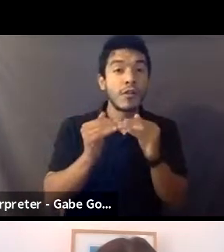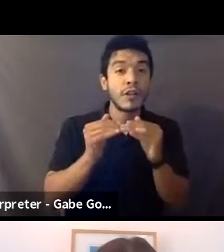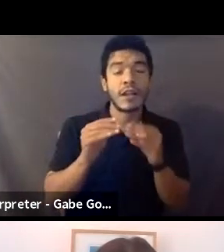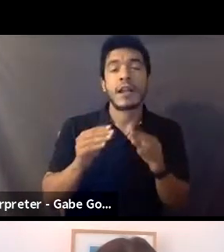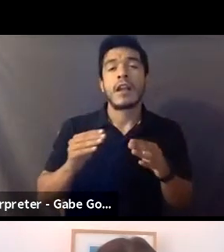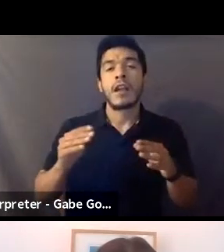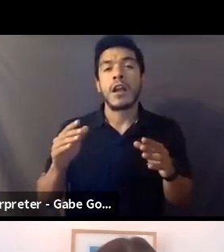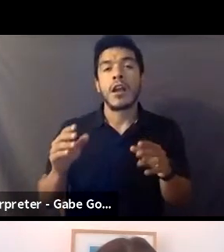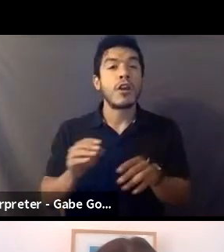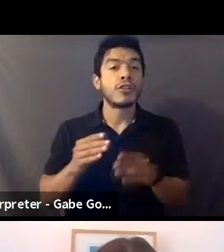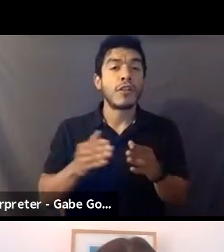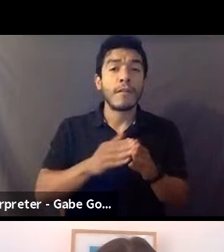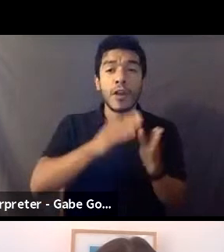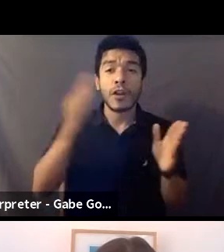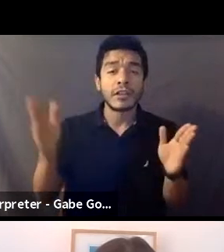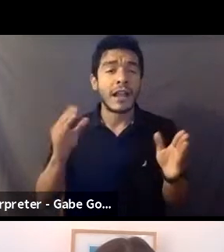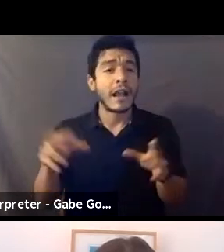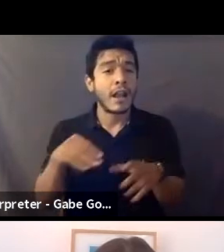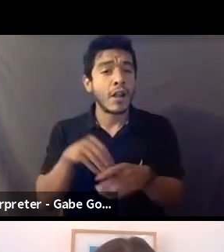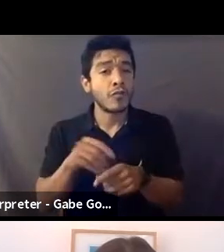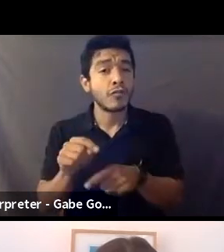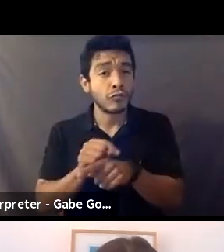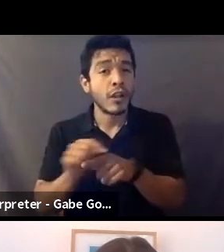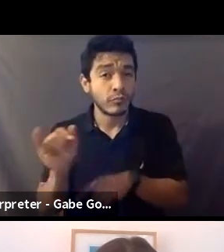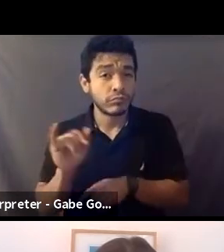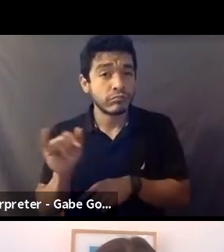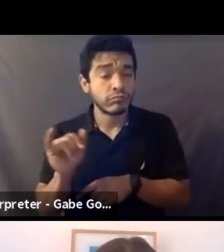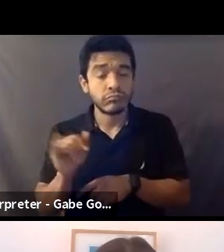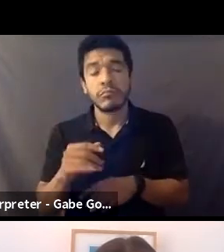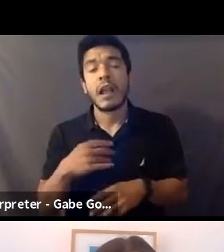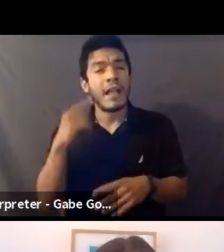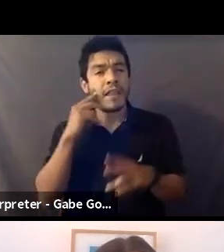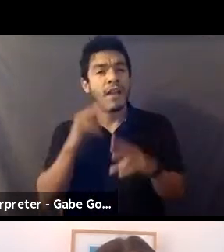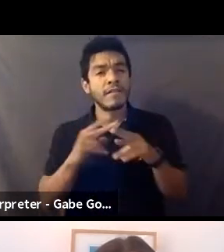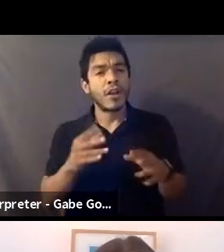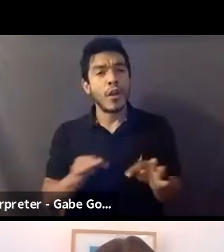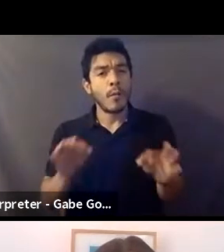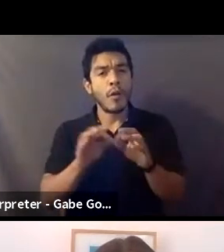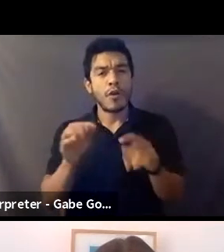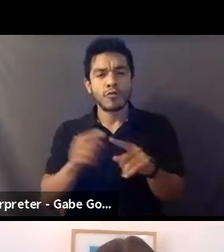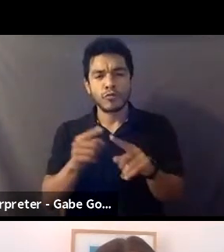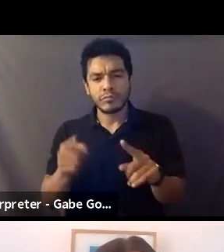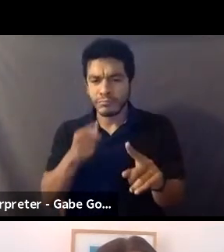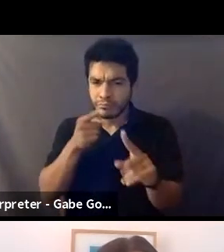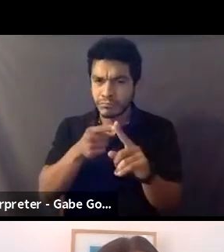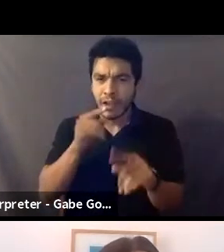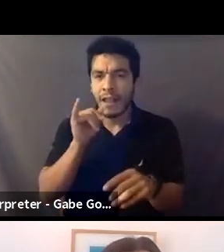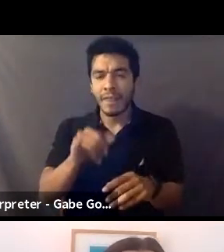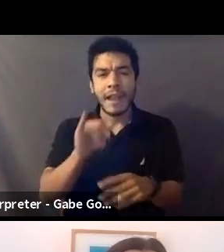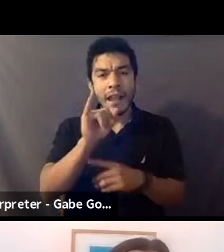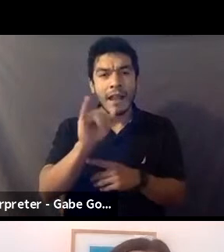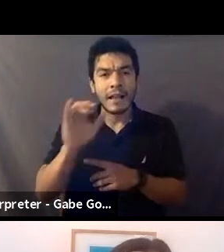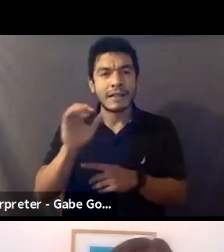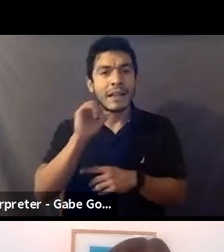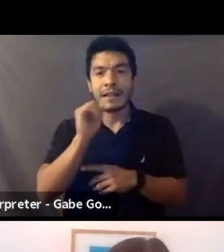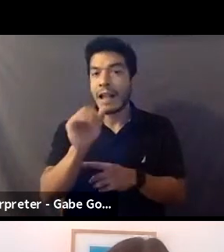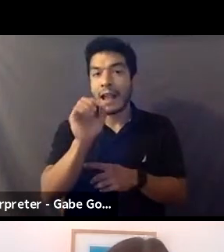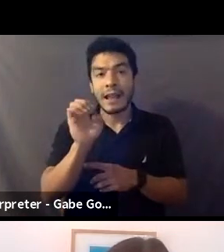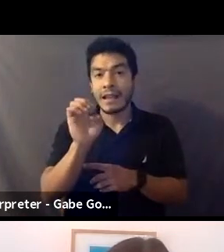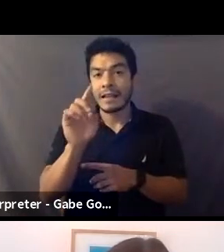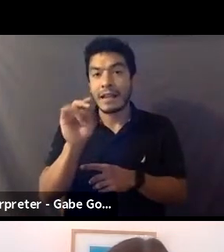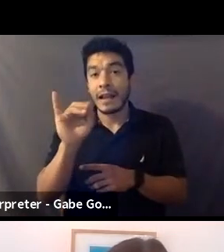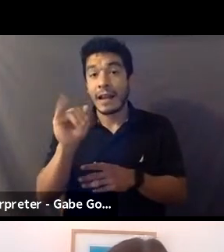training as well. Um, you know, I think it's, it's very important to specify that an intimacy coordinator is not an ED&I